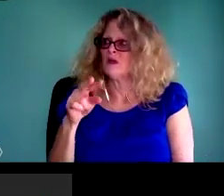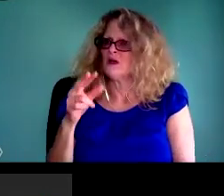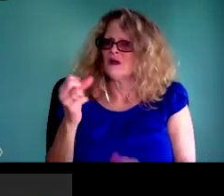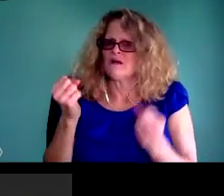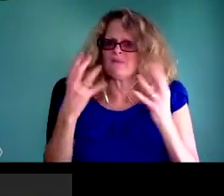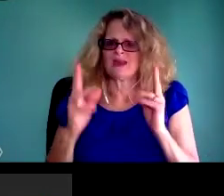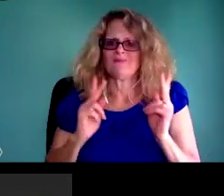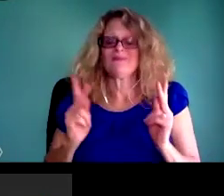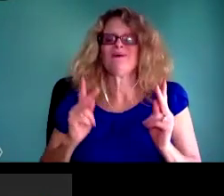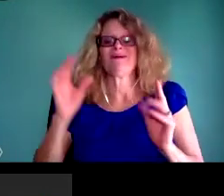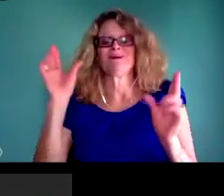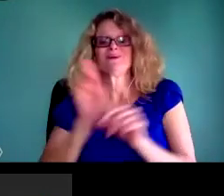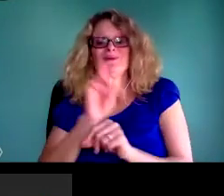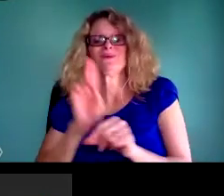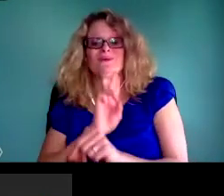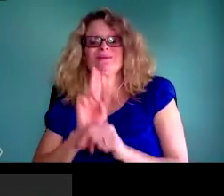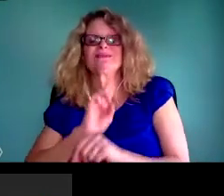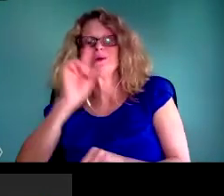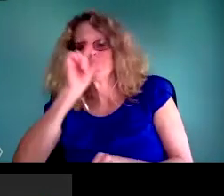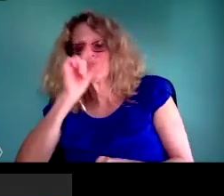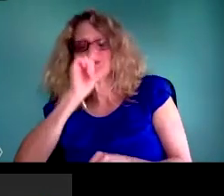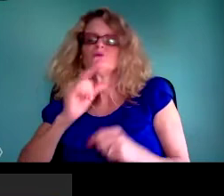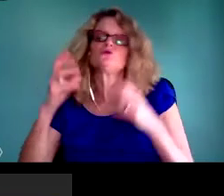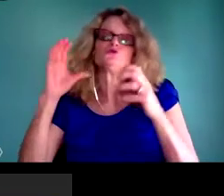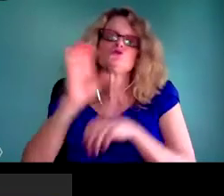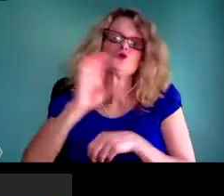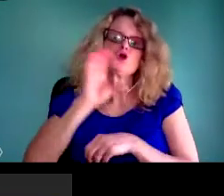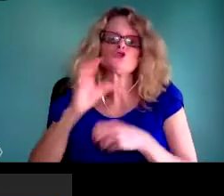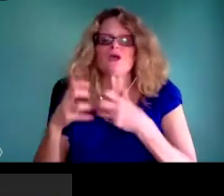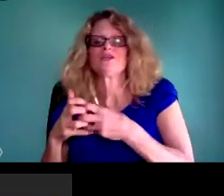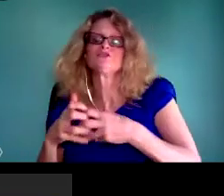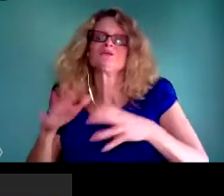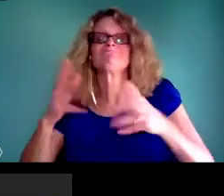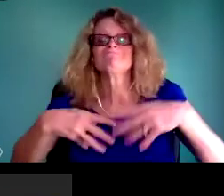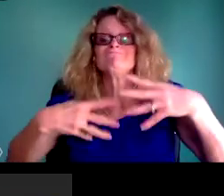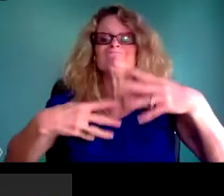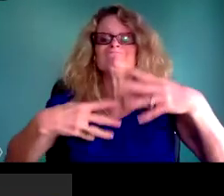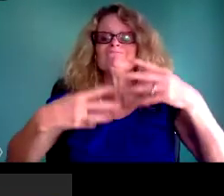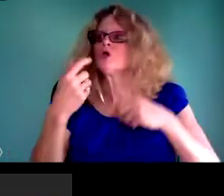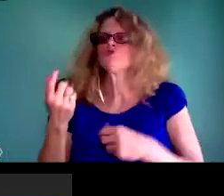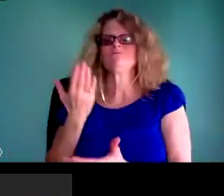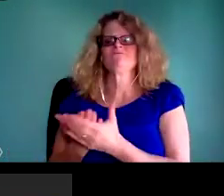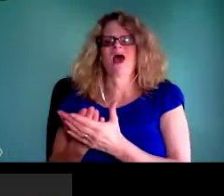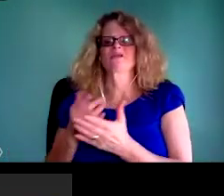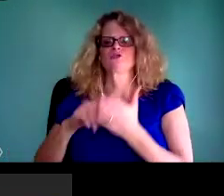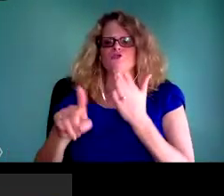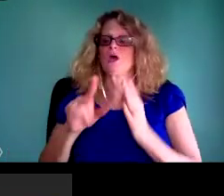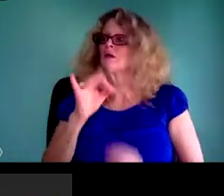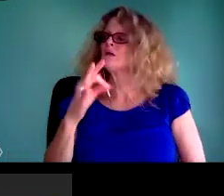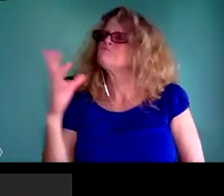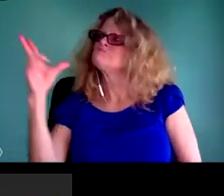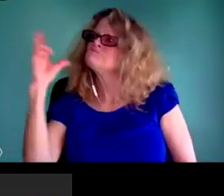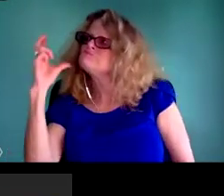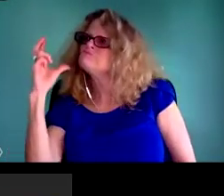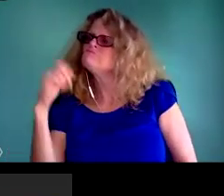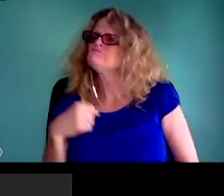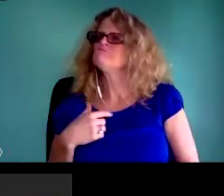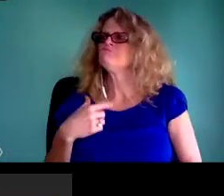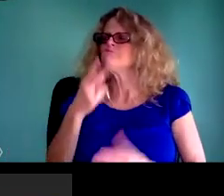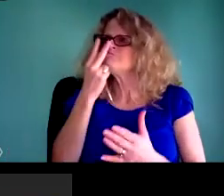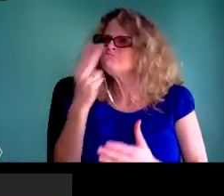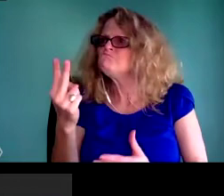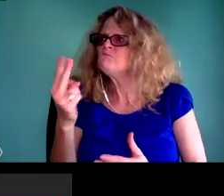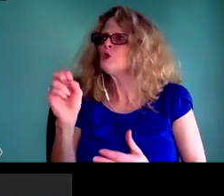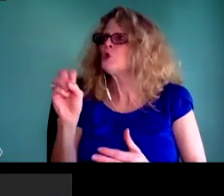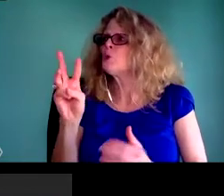look to use them like fact checkers and they find propaganda or disinformation. And to me, these are the kinds of things